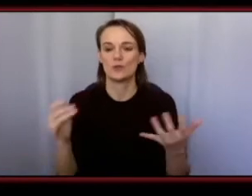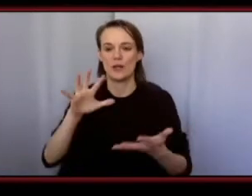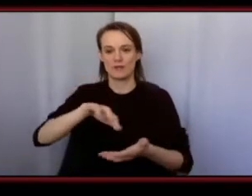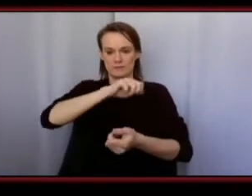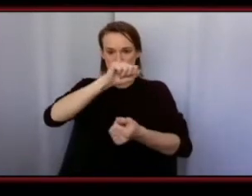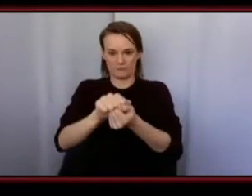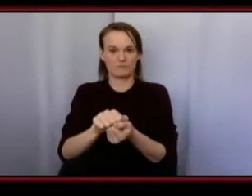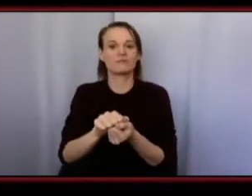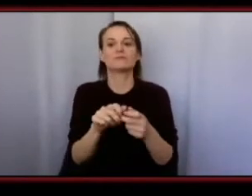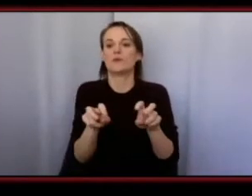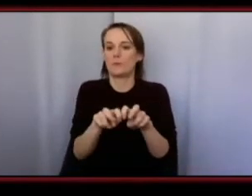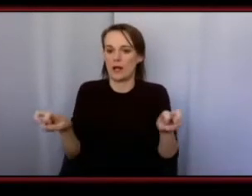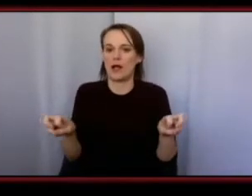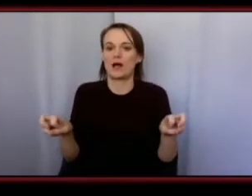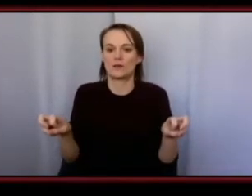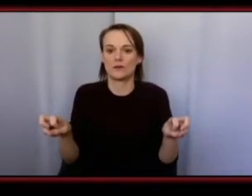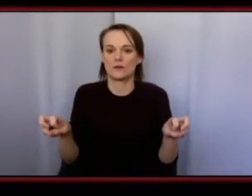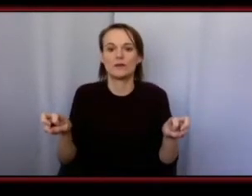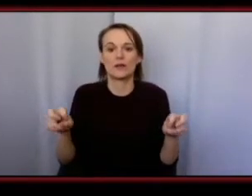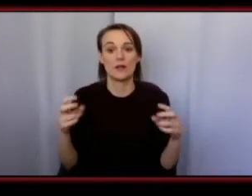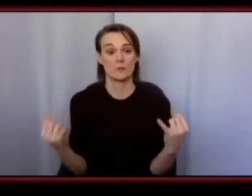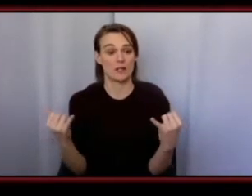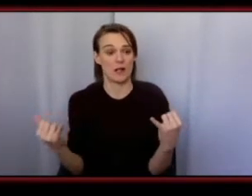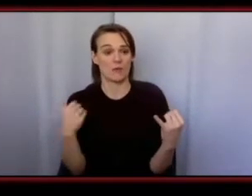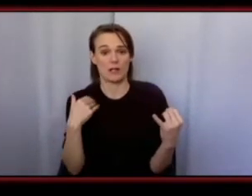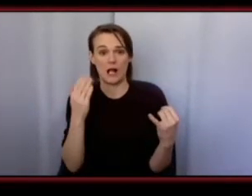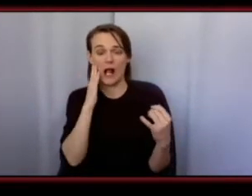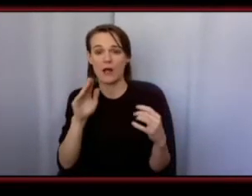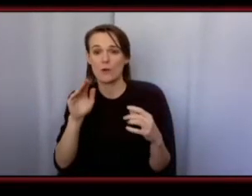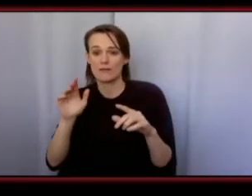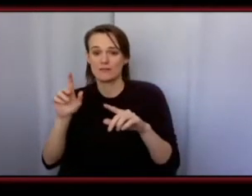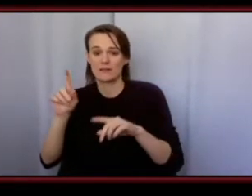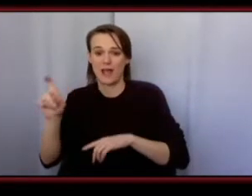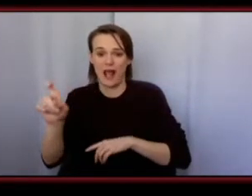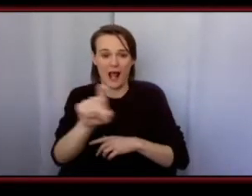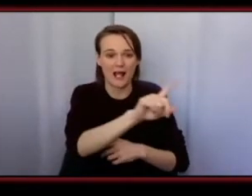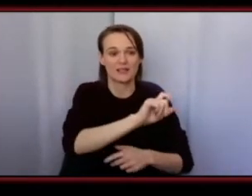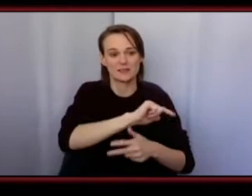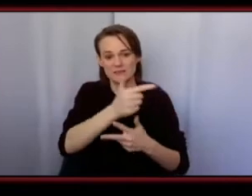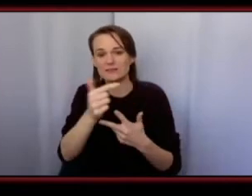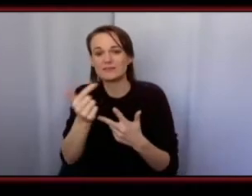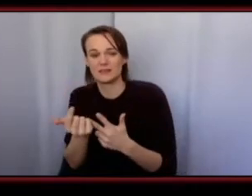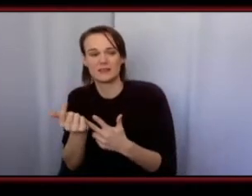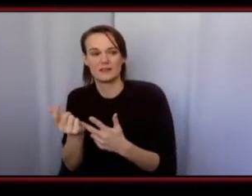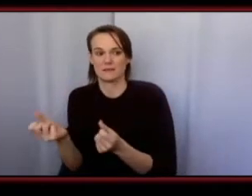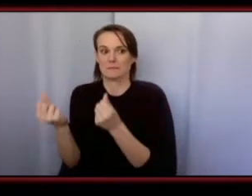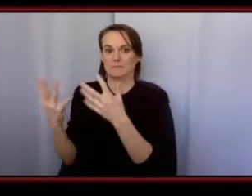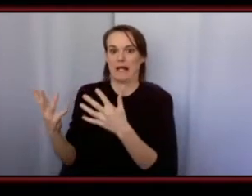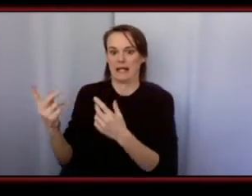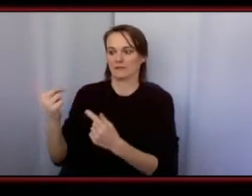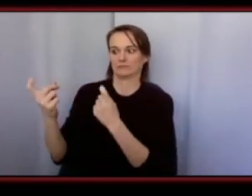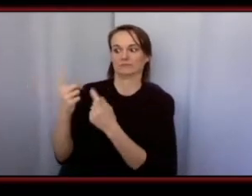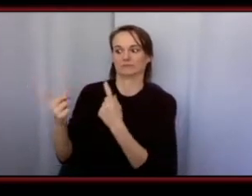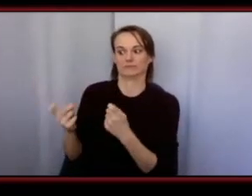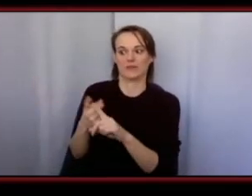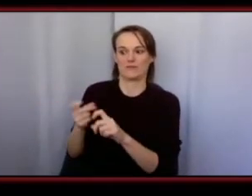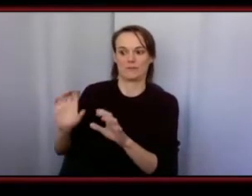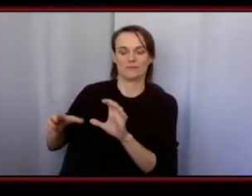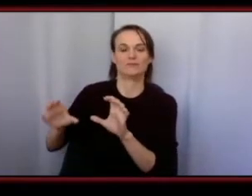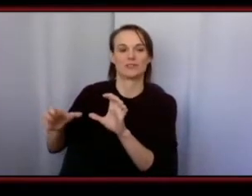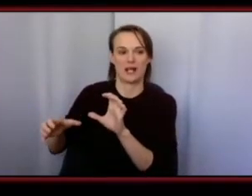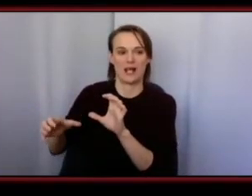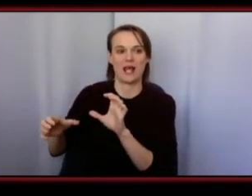to now um start to ask some questions to each entrepreneur um we do have a lot of questions that did come in so i'm gonna